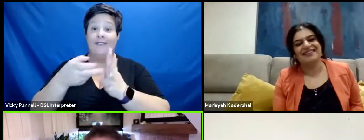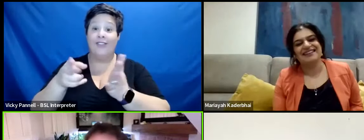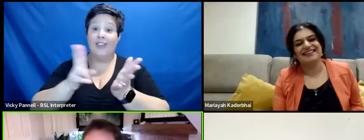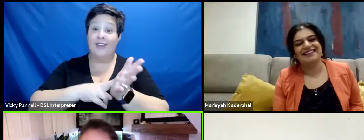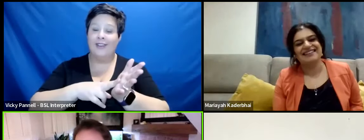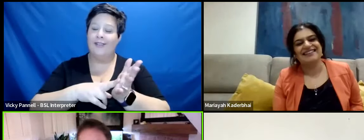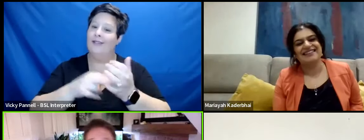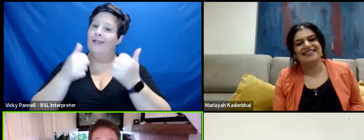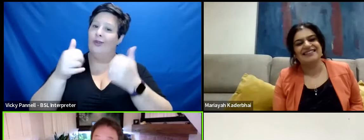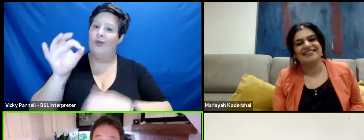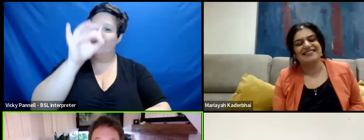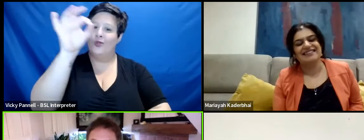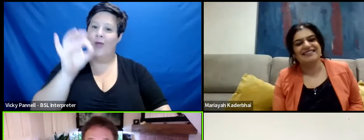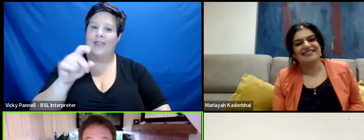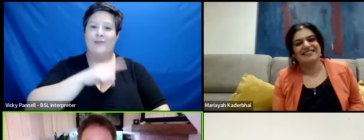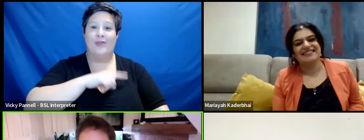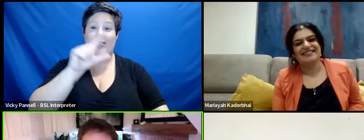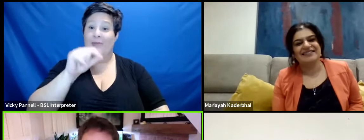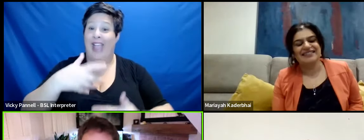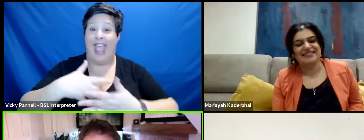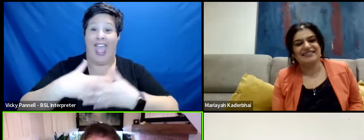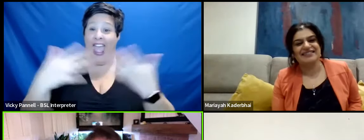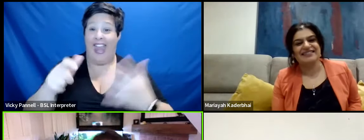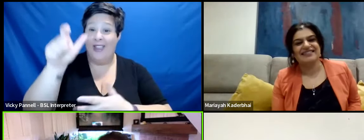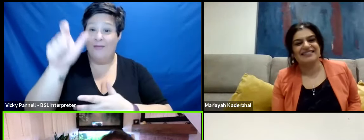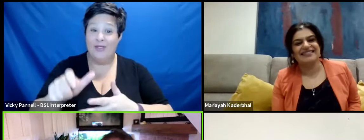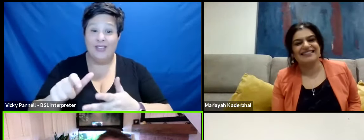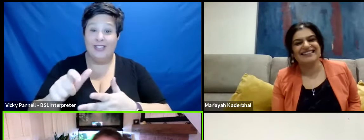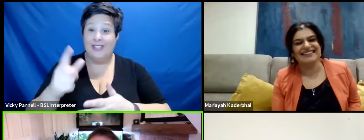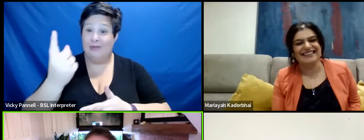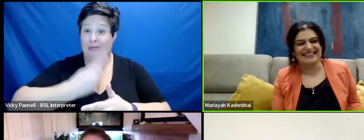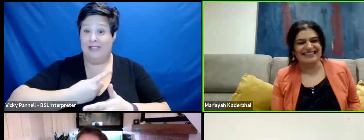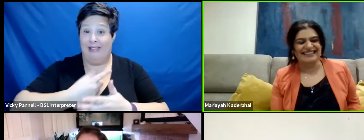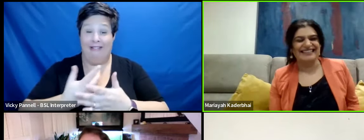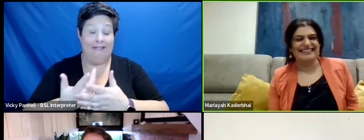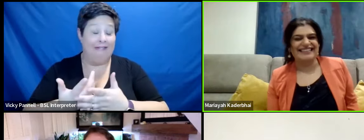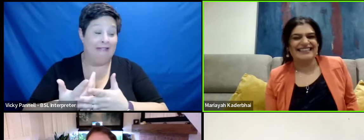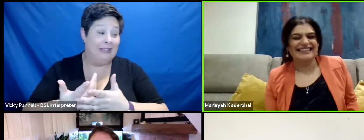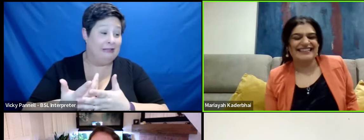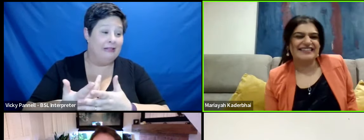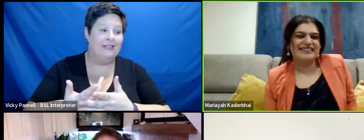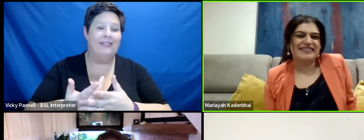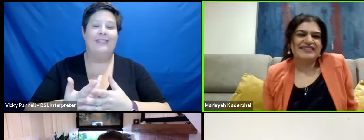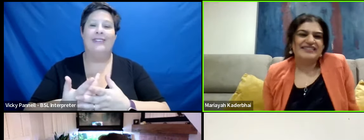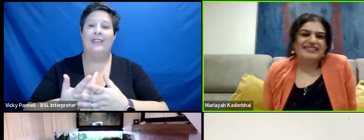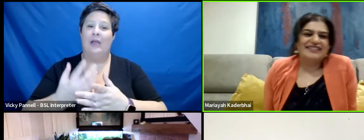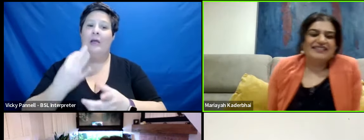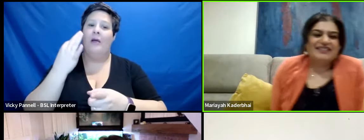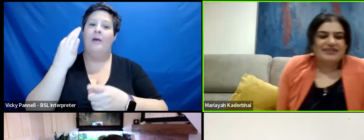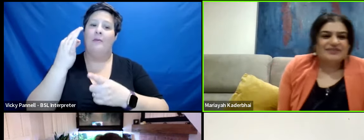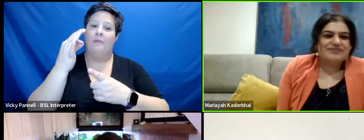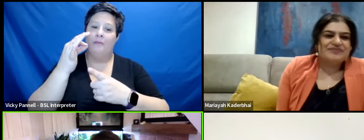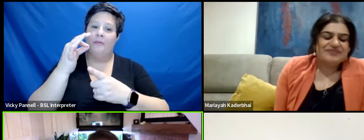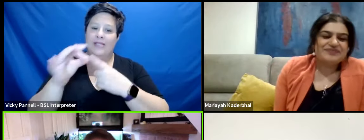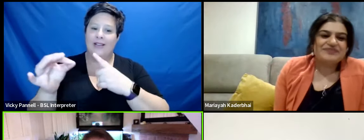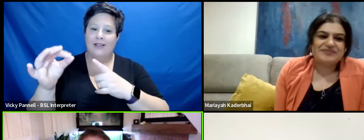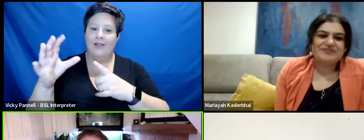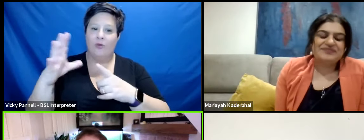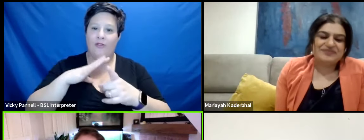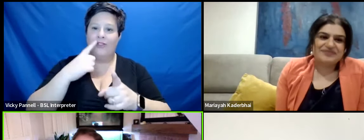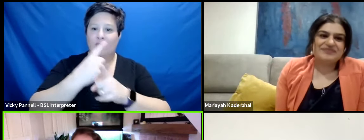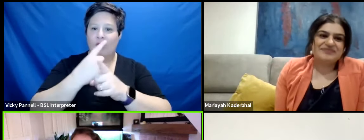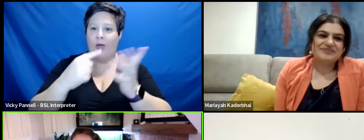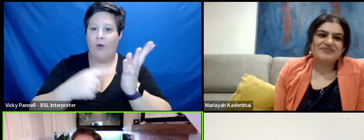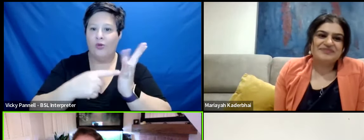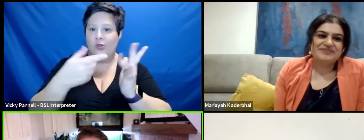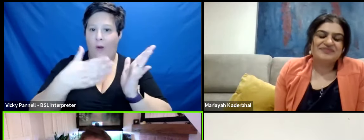That's a great question because I could pick any one of them, I think, personally, you know what I mean? Especially, we've already spoke about Tom